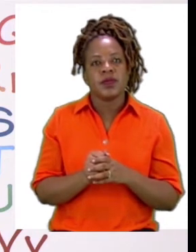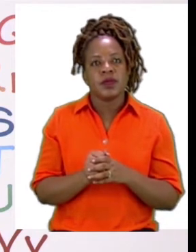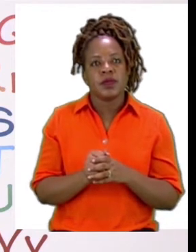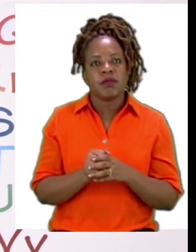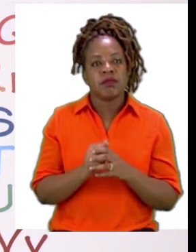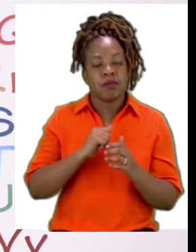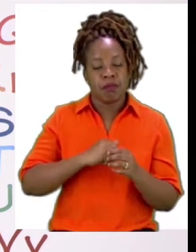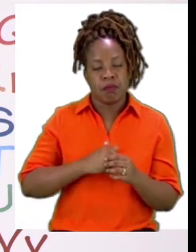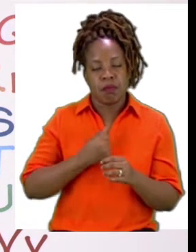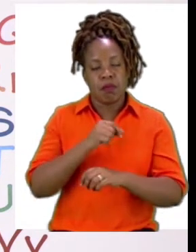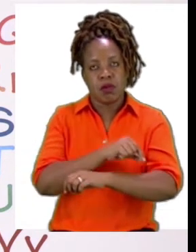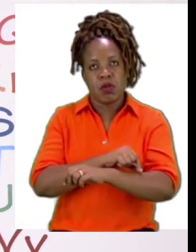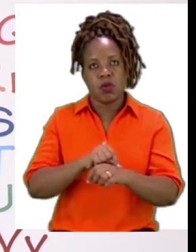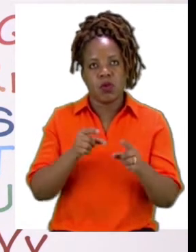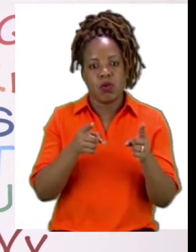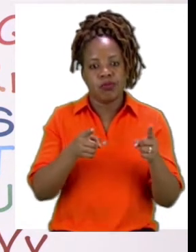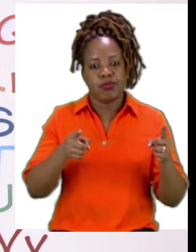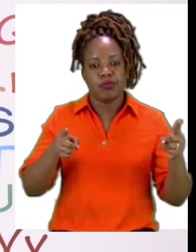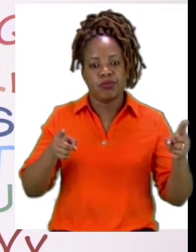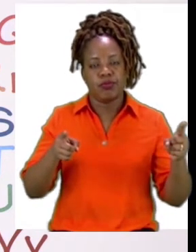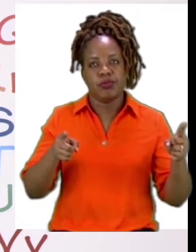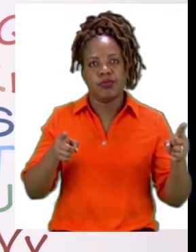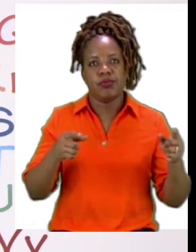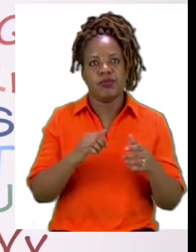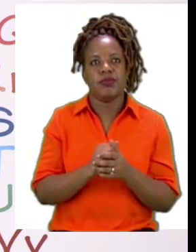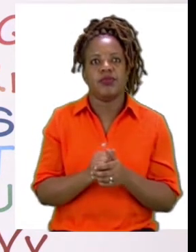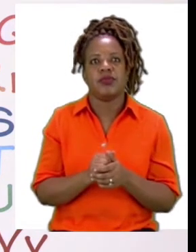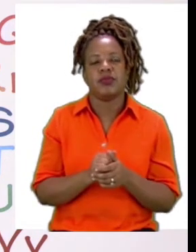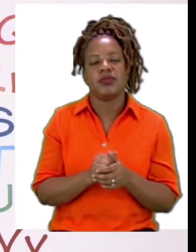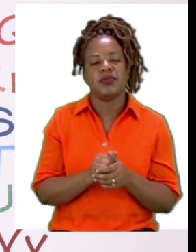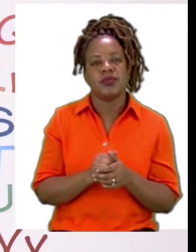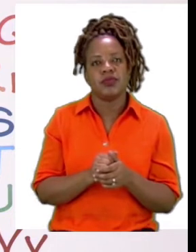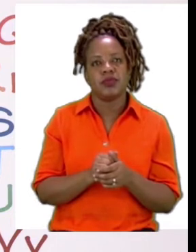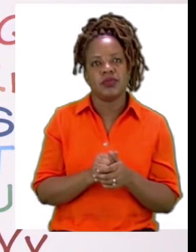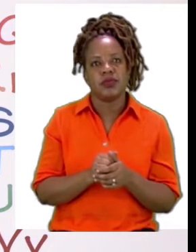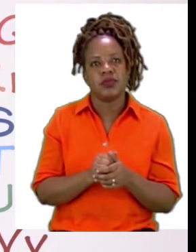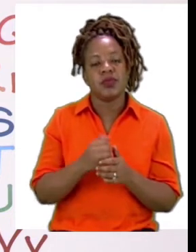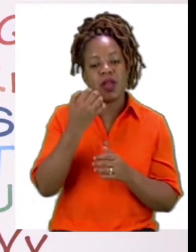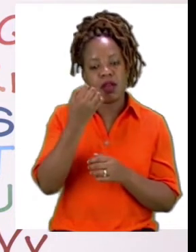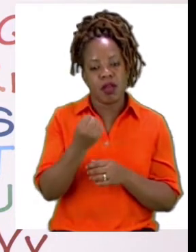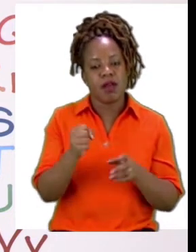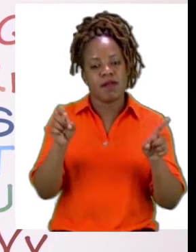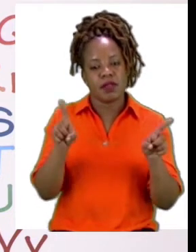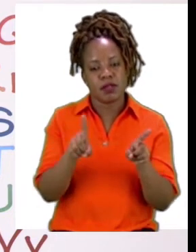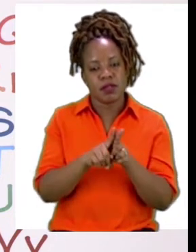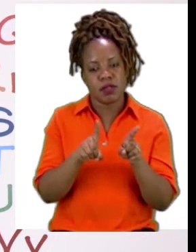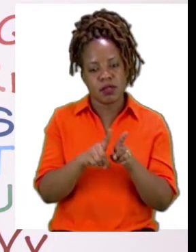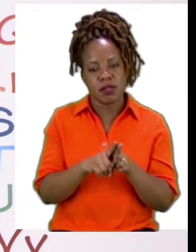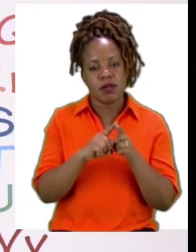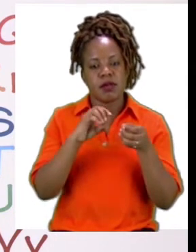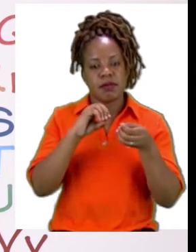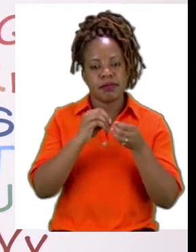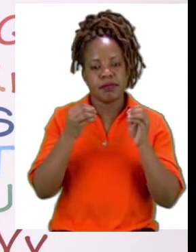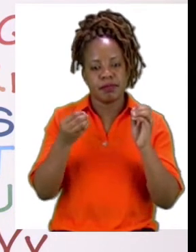long. So this is actually a metre ruler, but it has the same measurements as your ruler. As you are